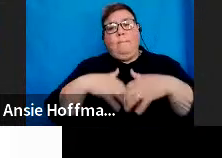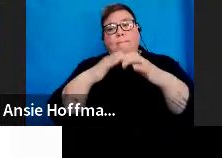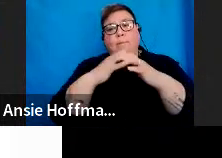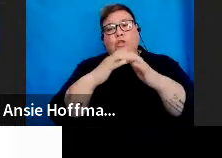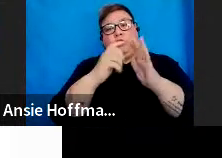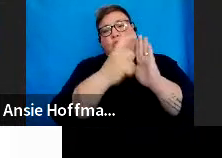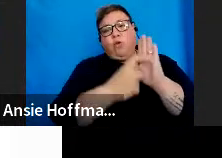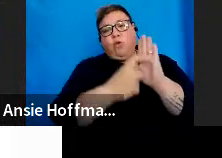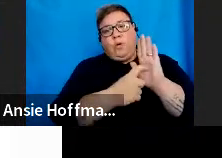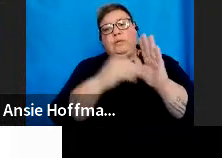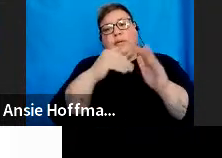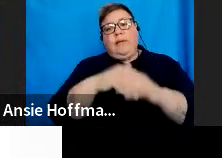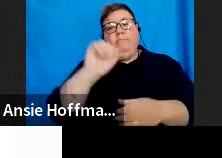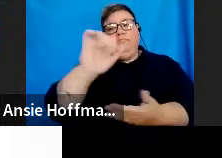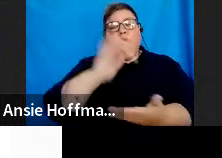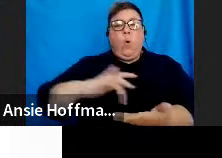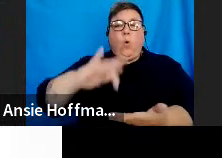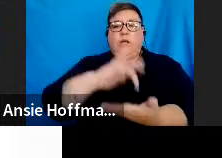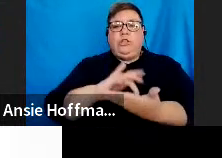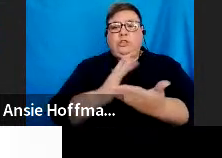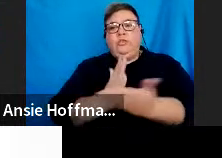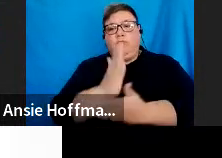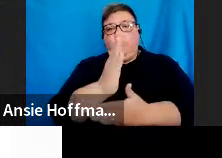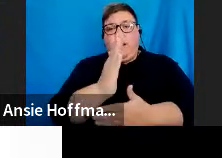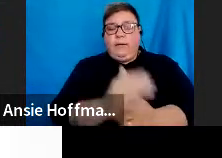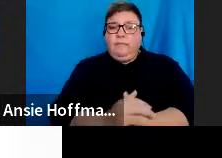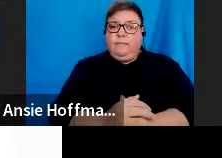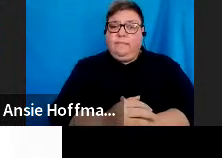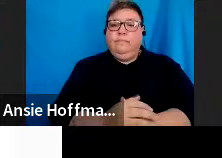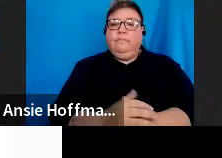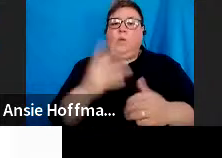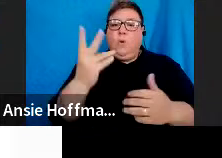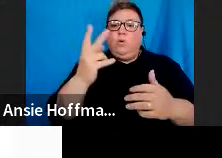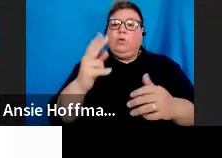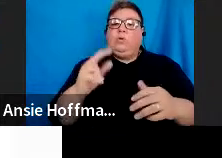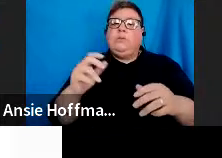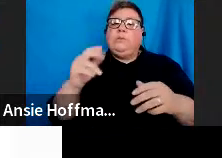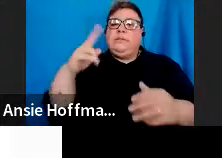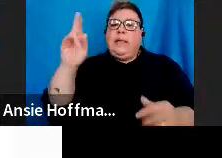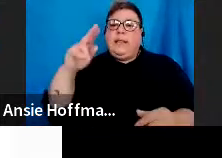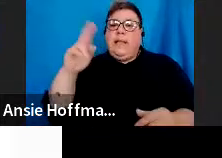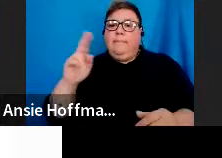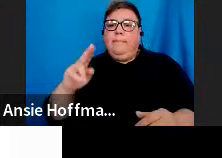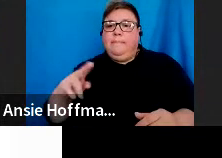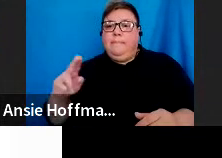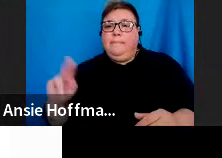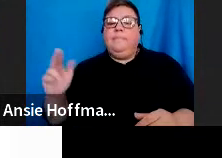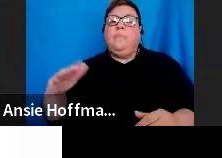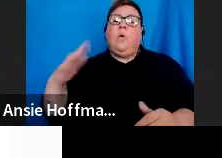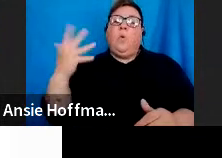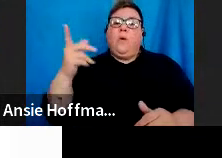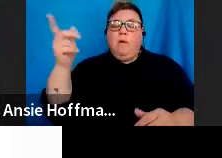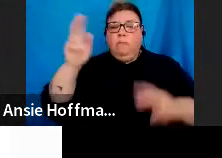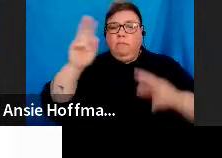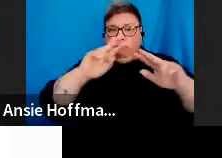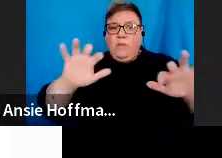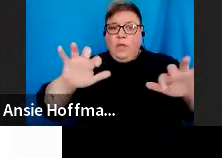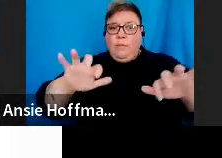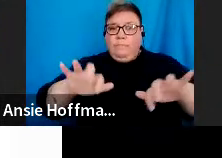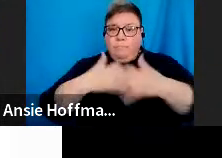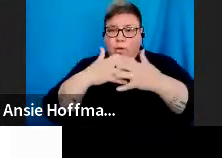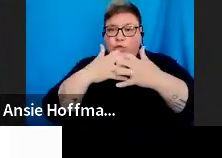organization rights groups, organization setup, where they will see the merge receipt details